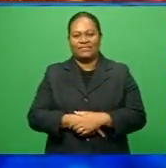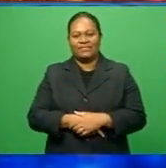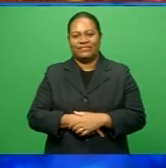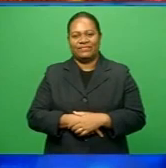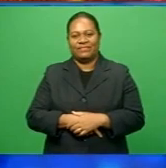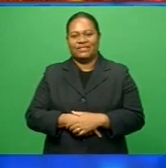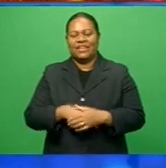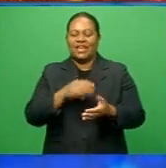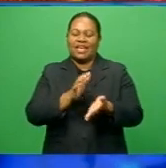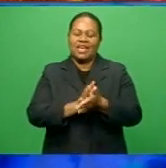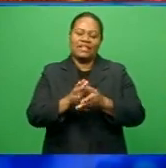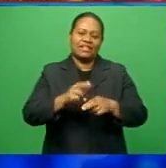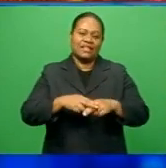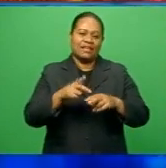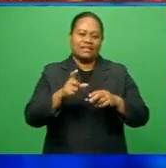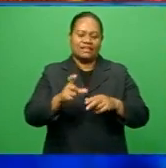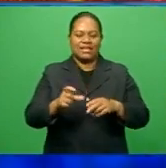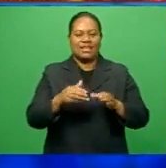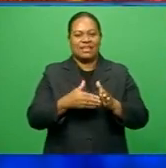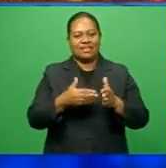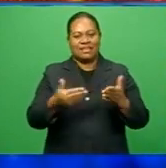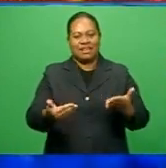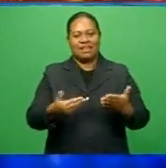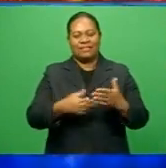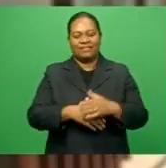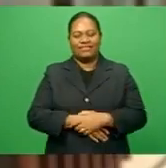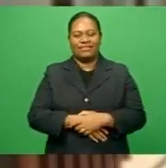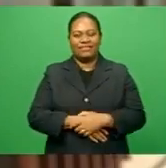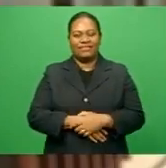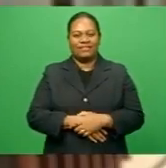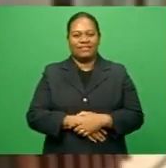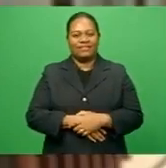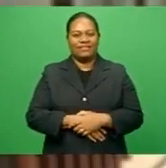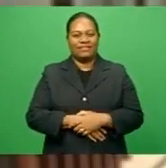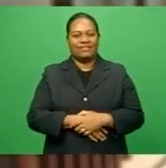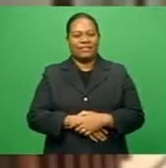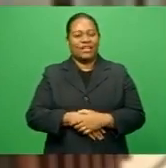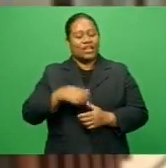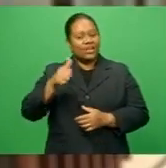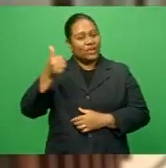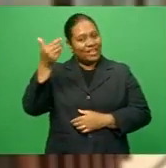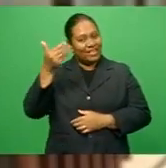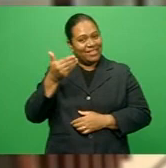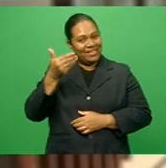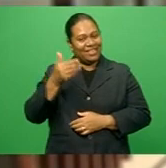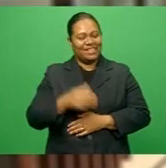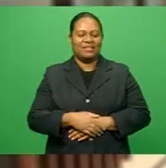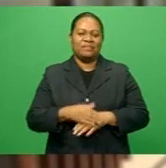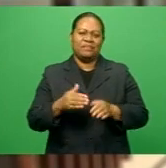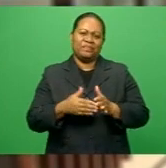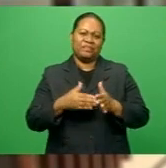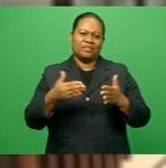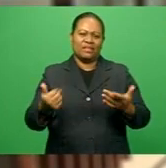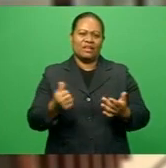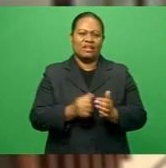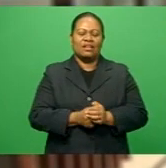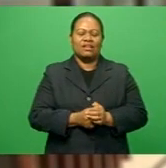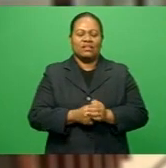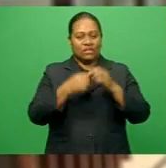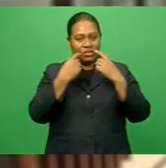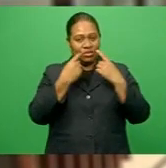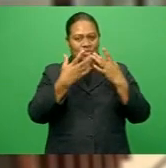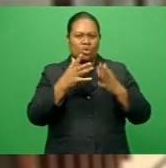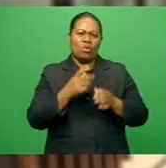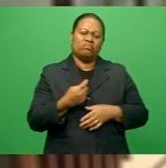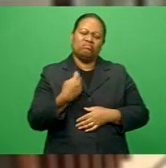Shoran from HFC Bank joins us now with the latest from the money market. Good evening. It was a rather quiet day for money traders, with